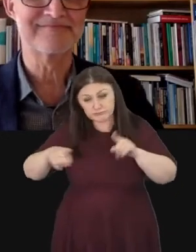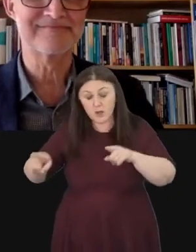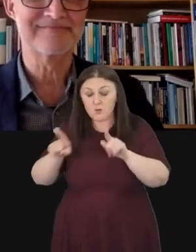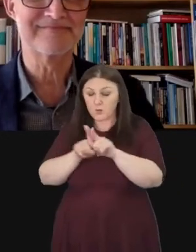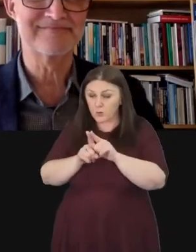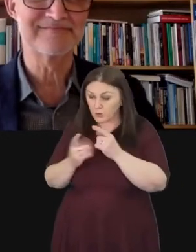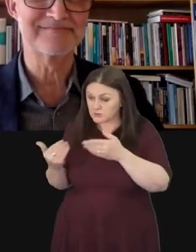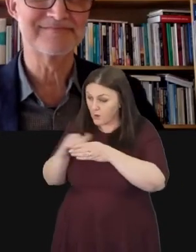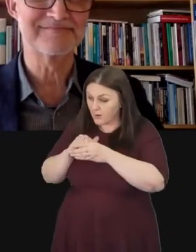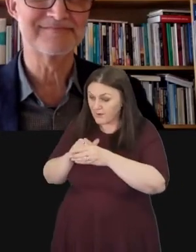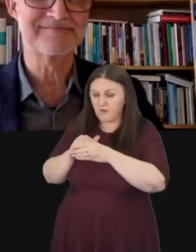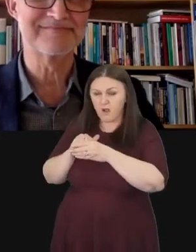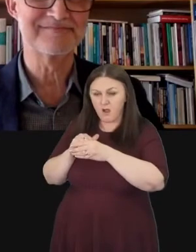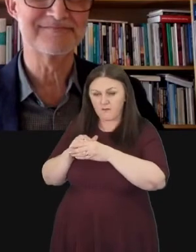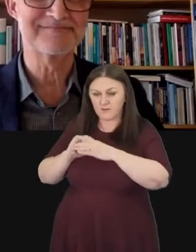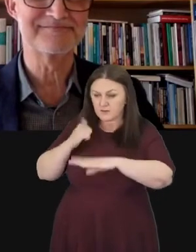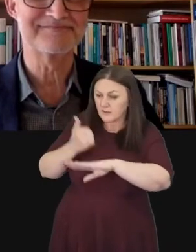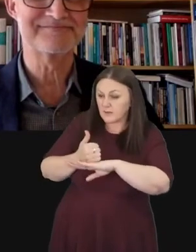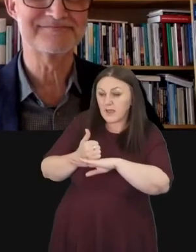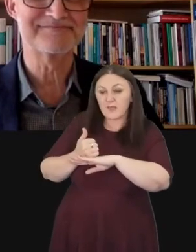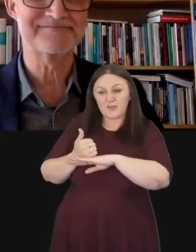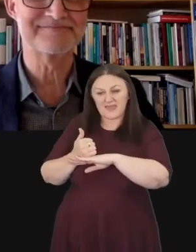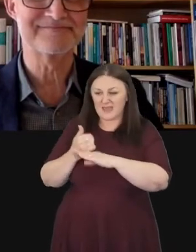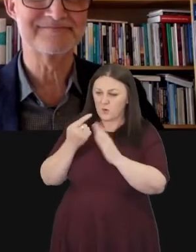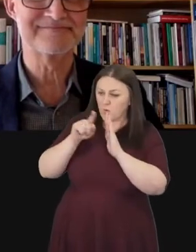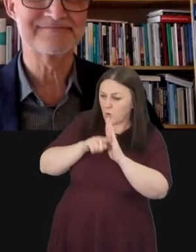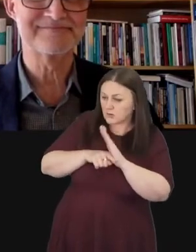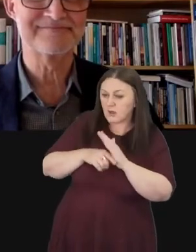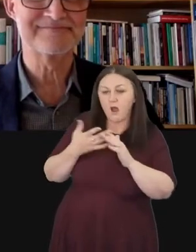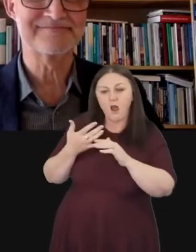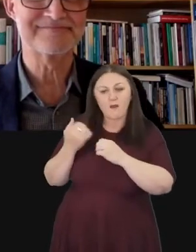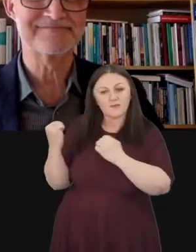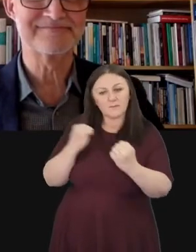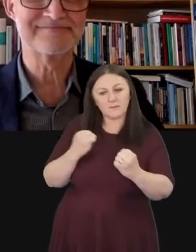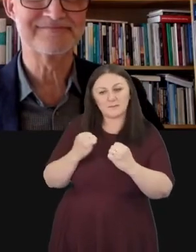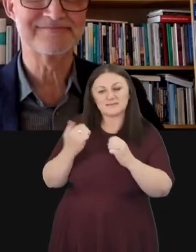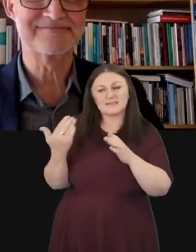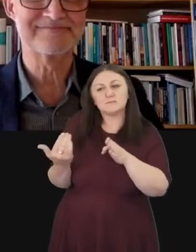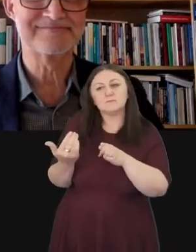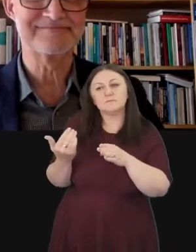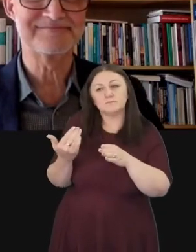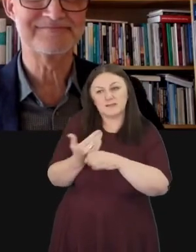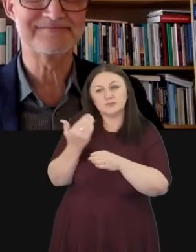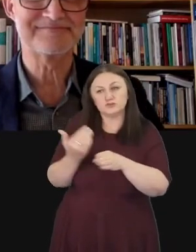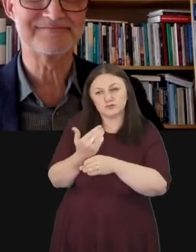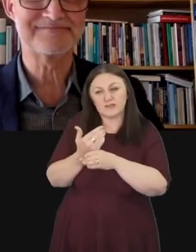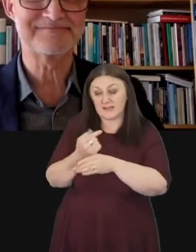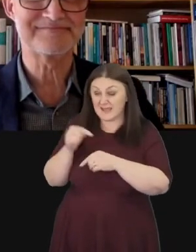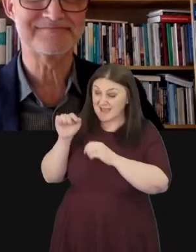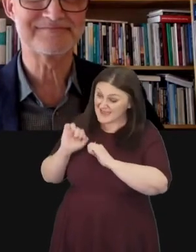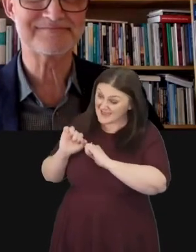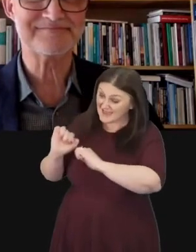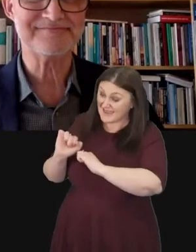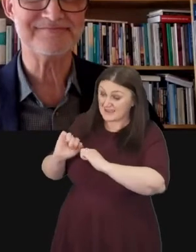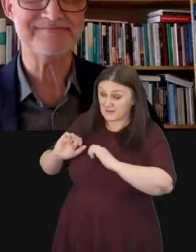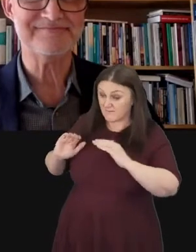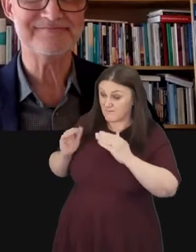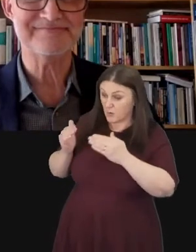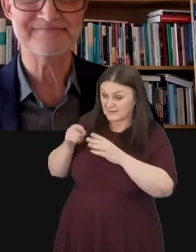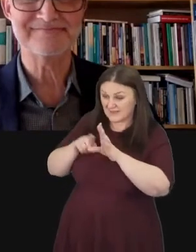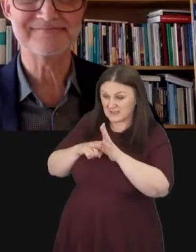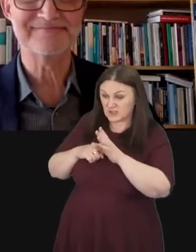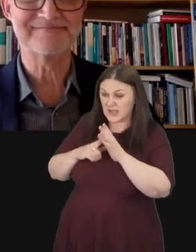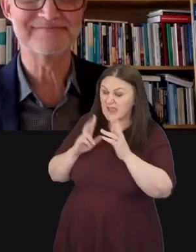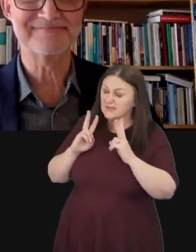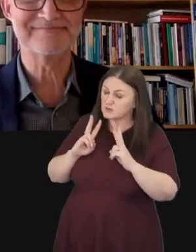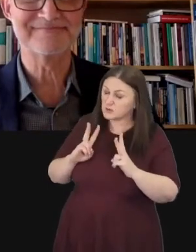founding of the Order of Baptist Ministry. Geoff your focus this year is going to be on being attentive to the